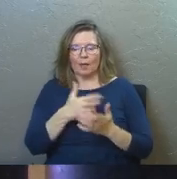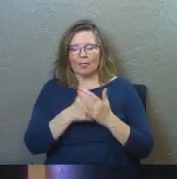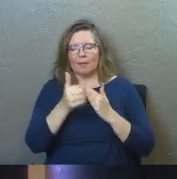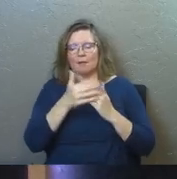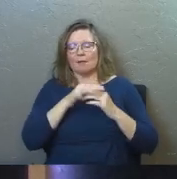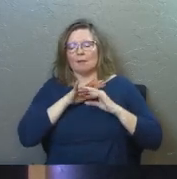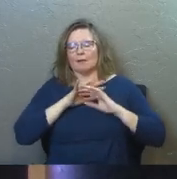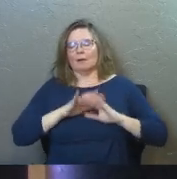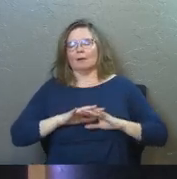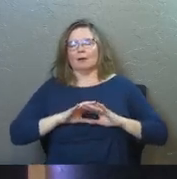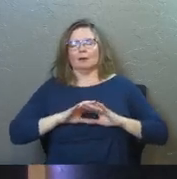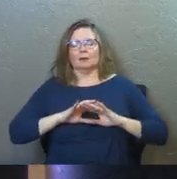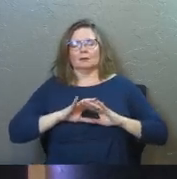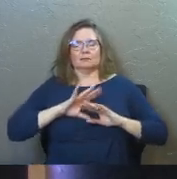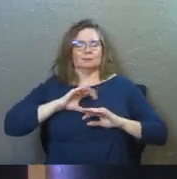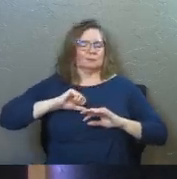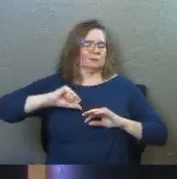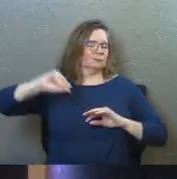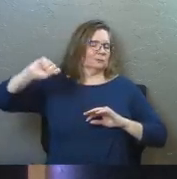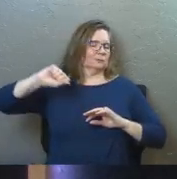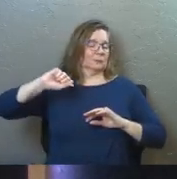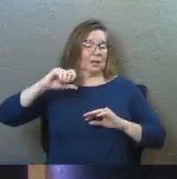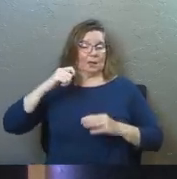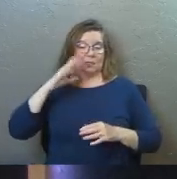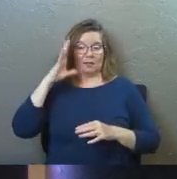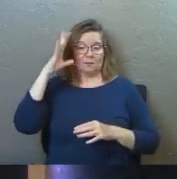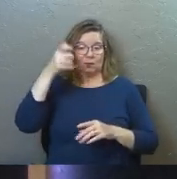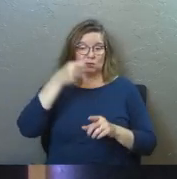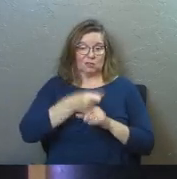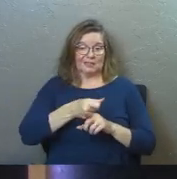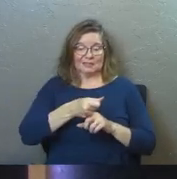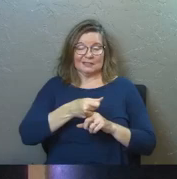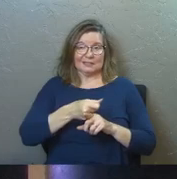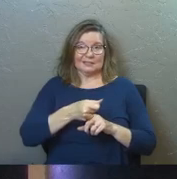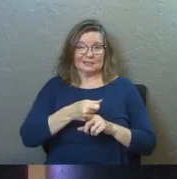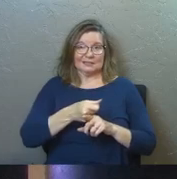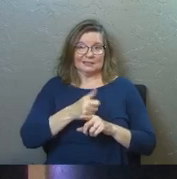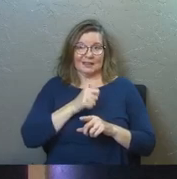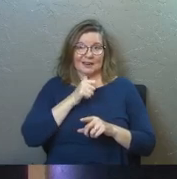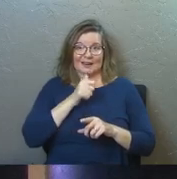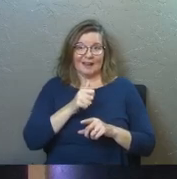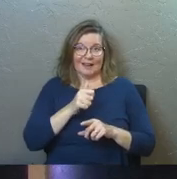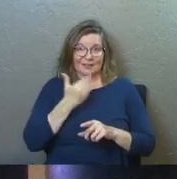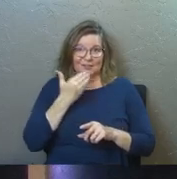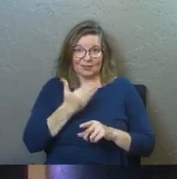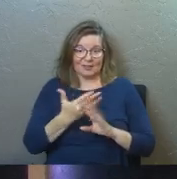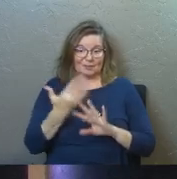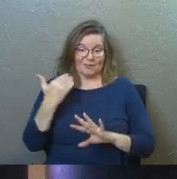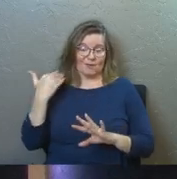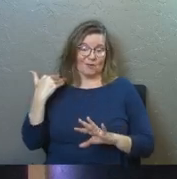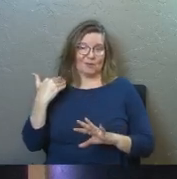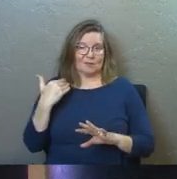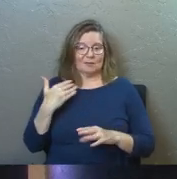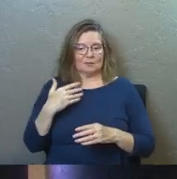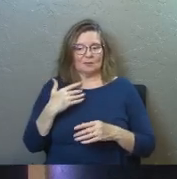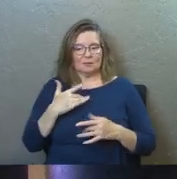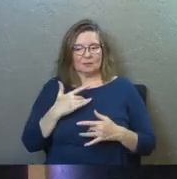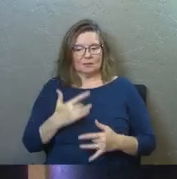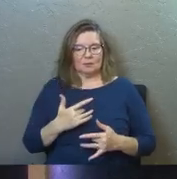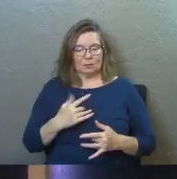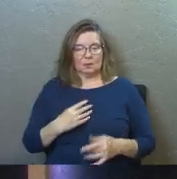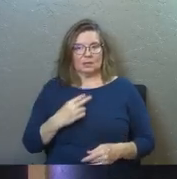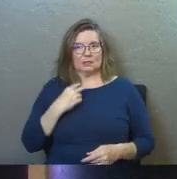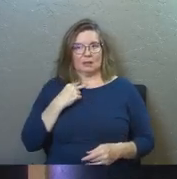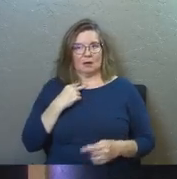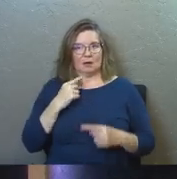comfort again, and, and, and the future hits are never as good as the old hits used to be, amen, it's just the places that we